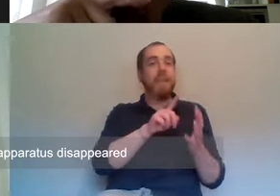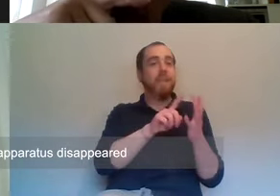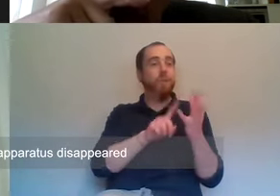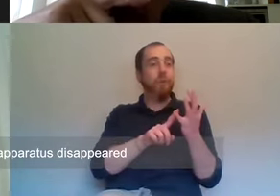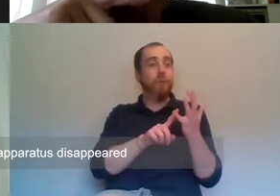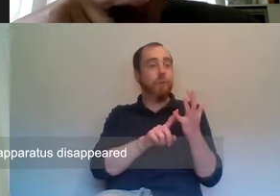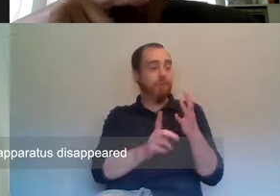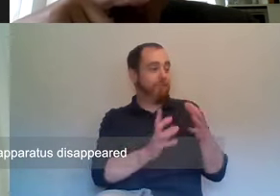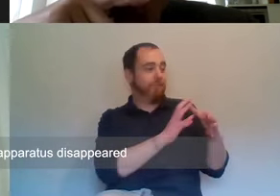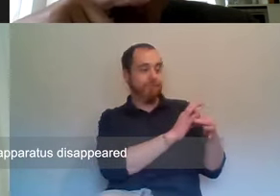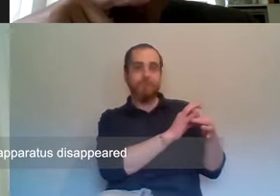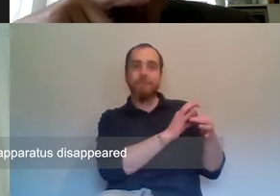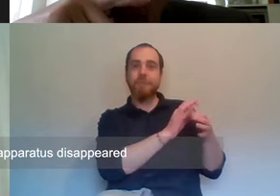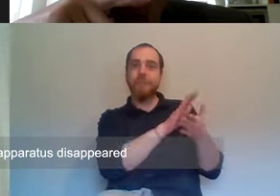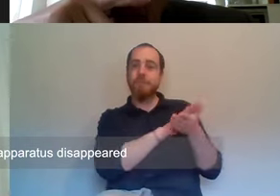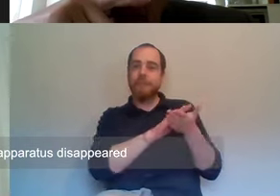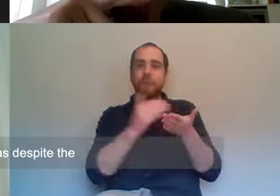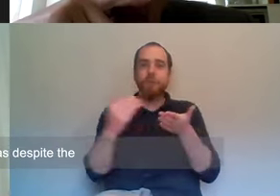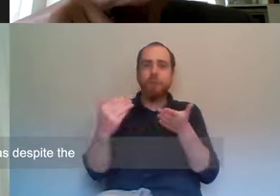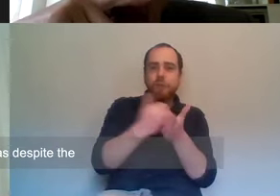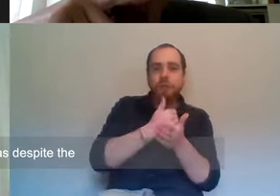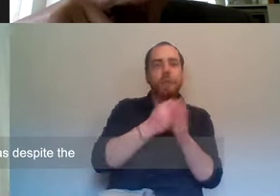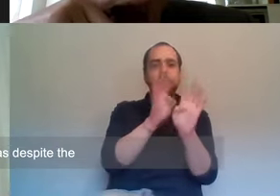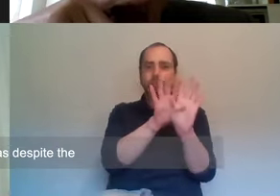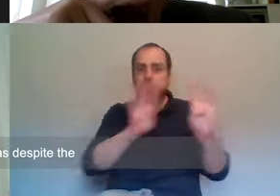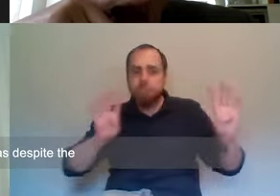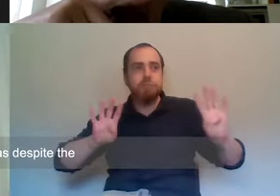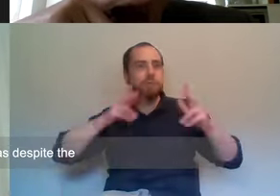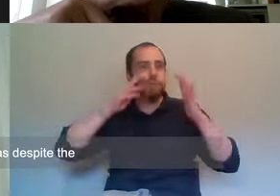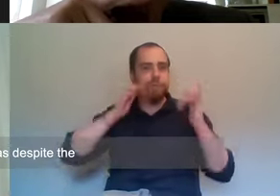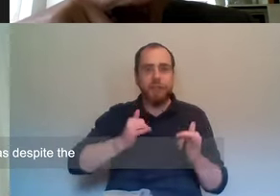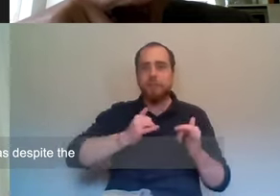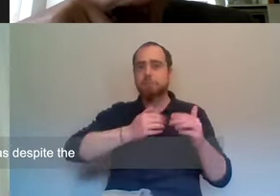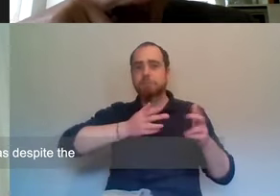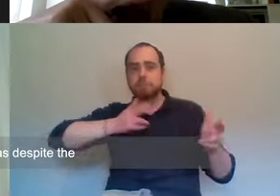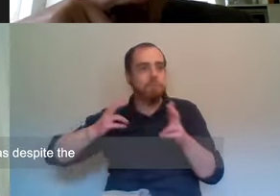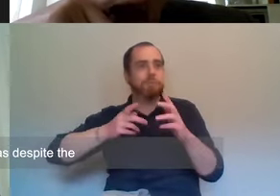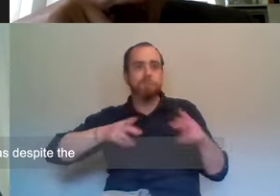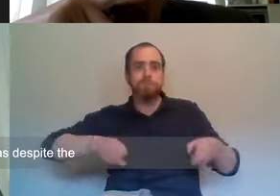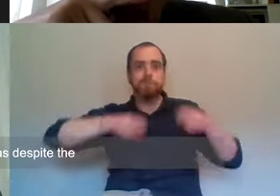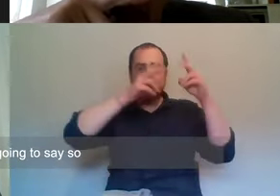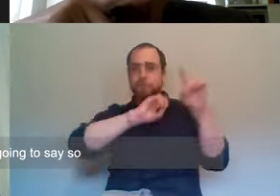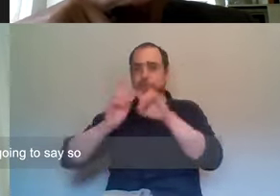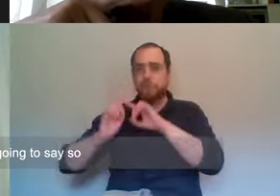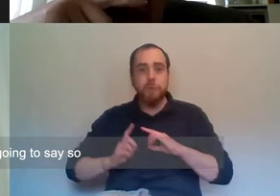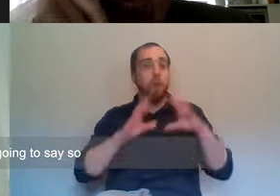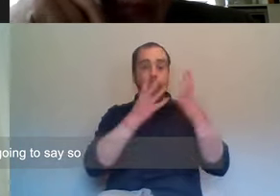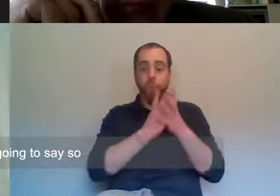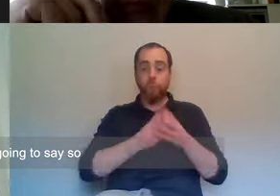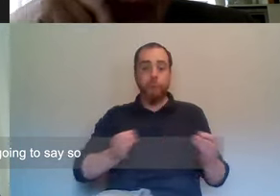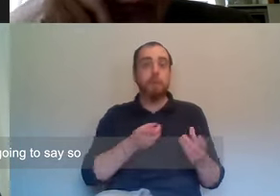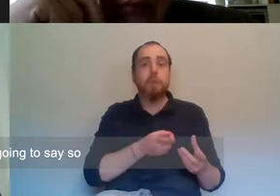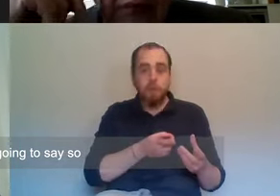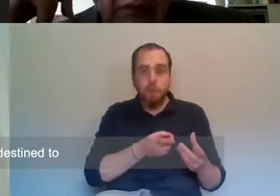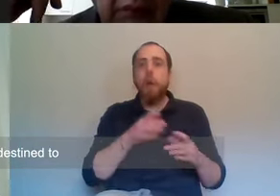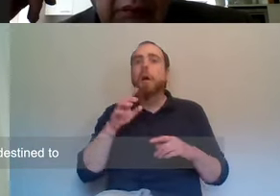apparatus, disappeared. that was, uh, despite the, sorry, go on. No, no, I was just going to say, so was it